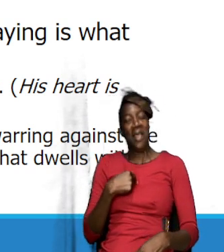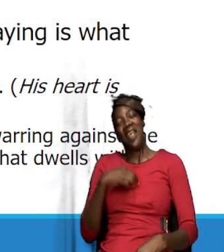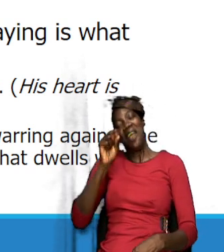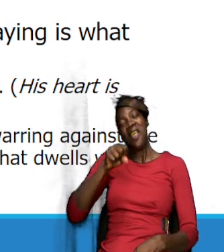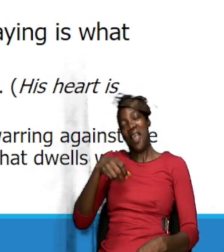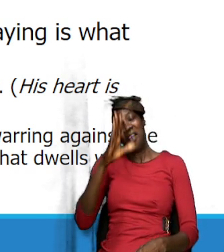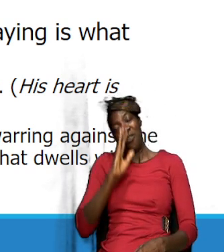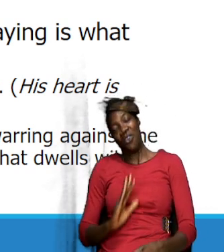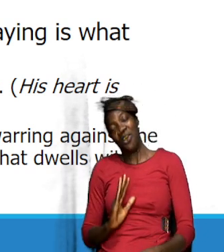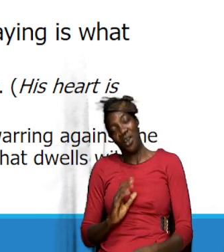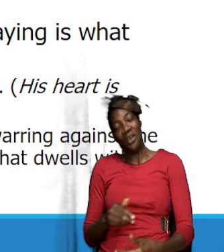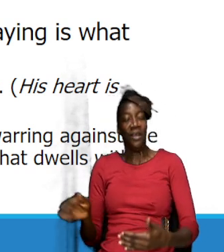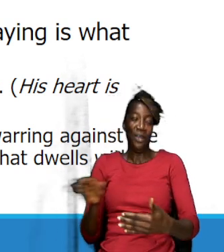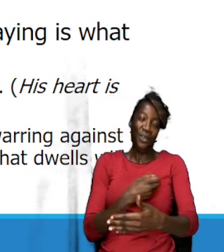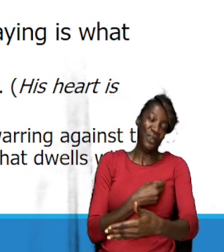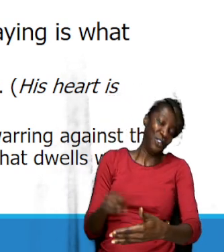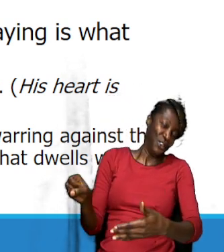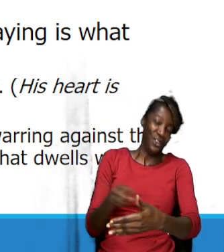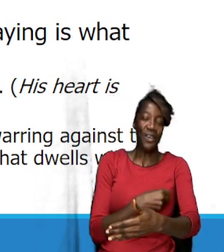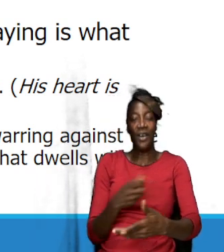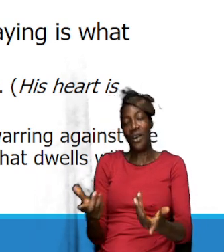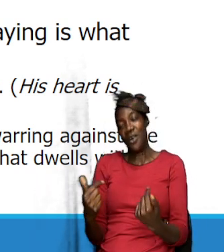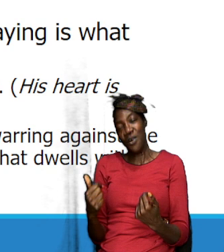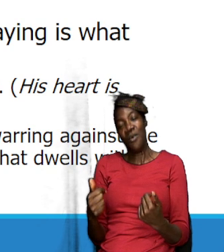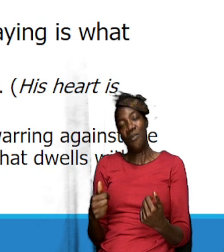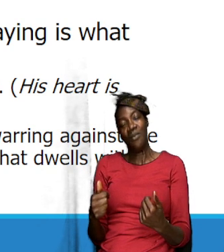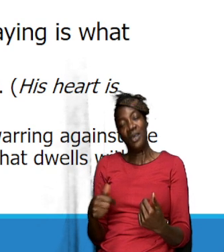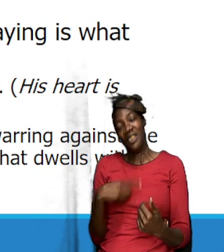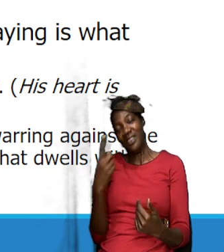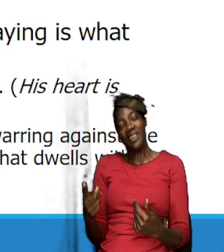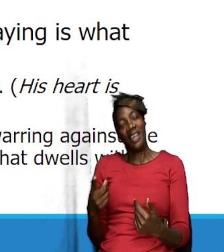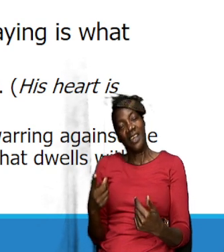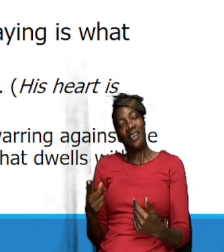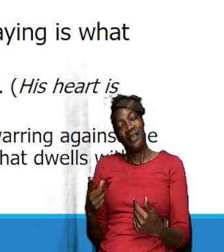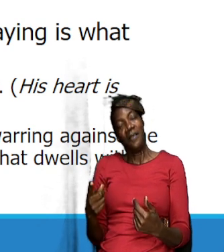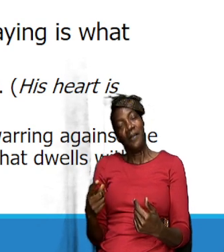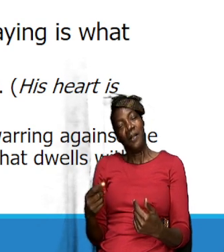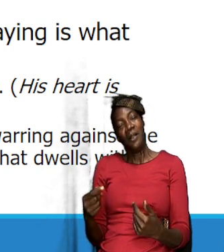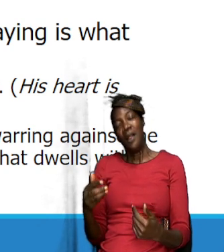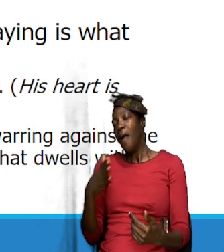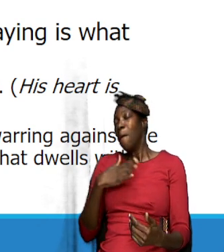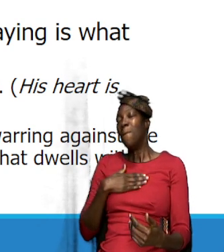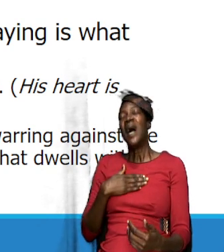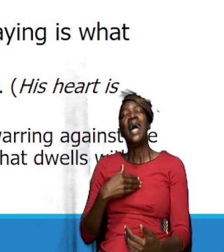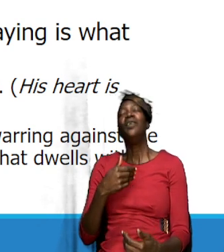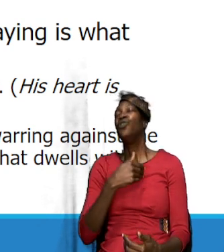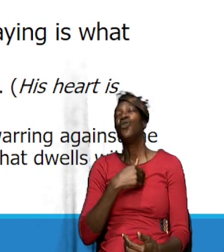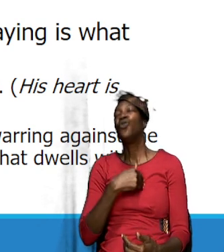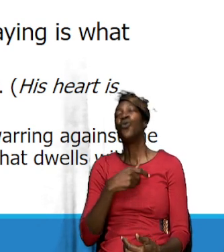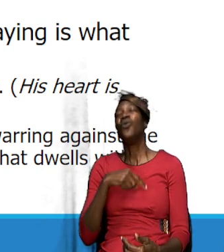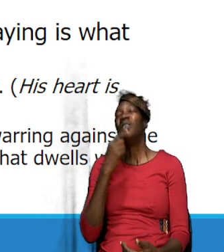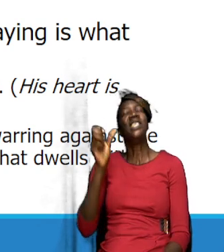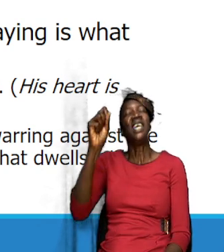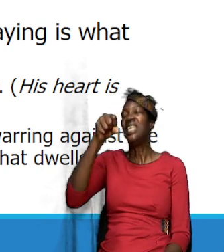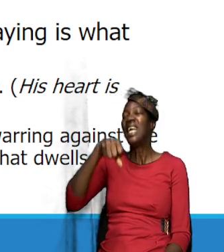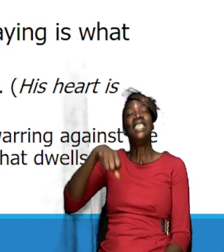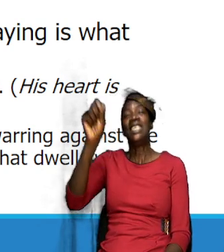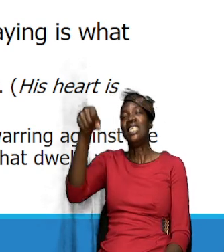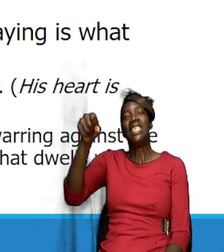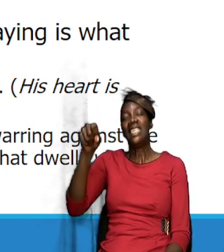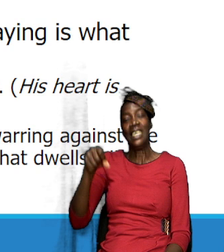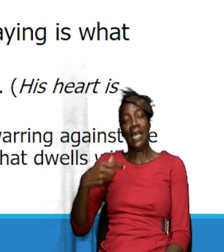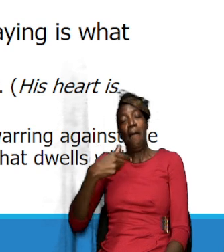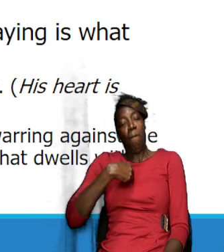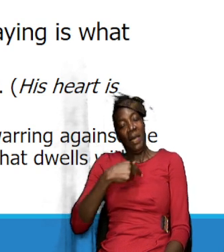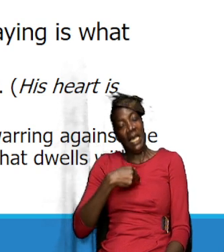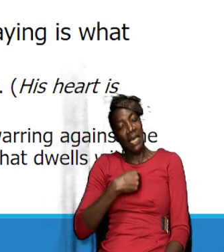person that sing came on and said you know my soul says yes says yes says yes and I